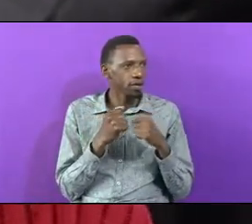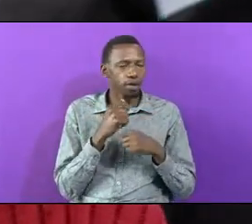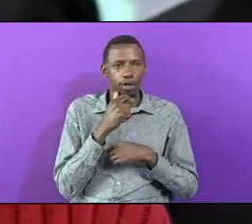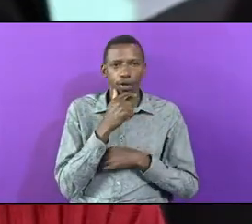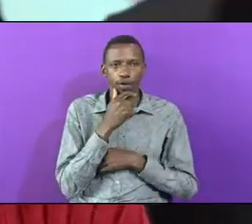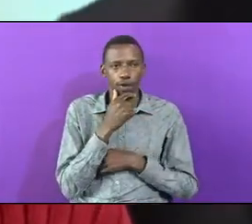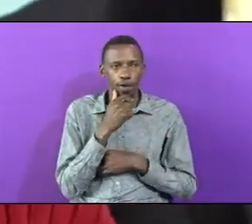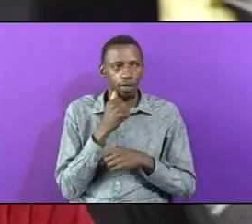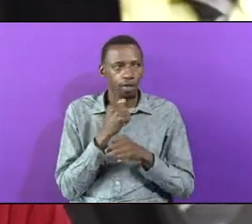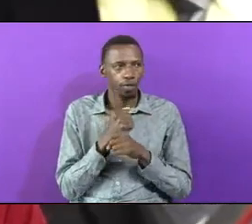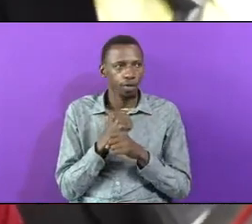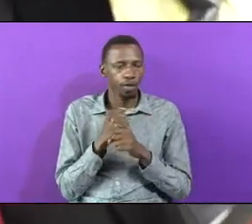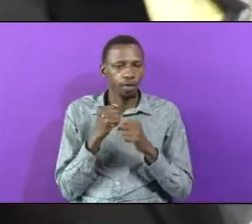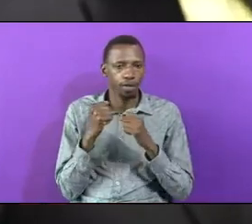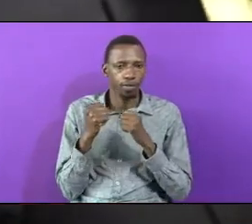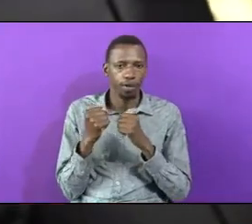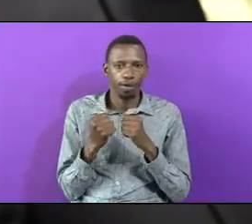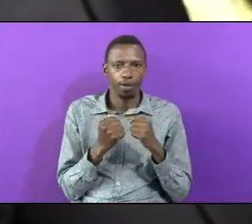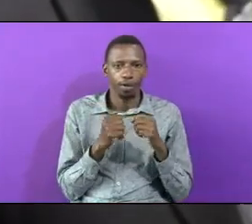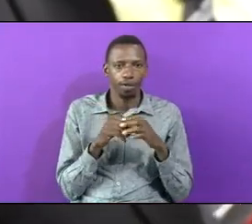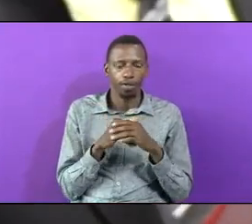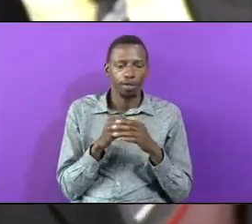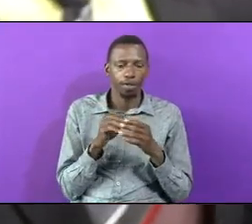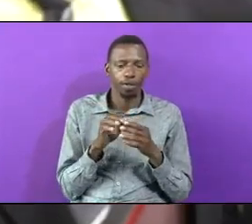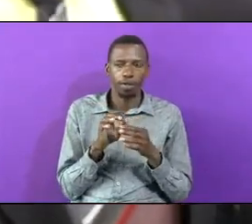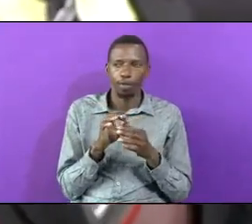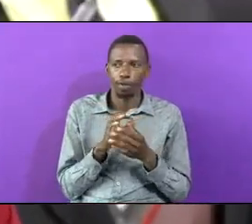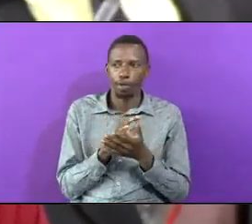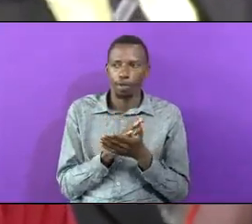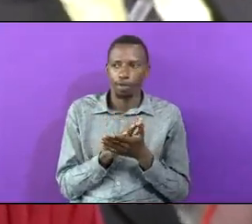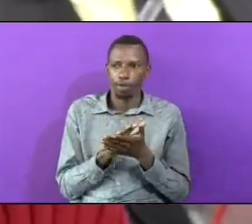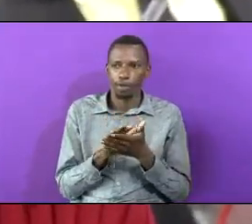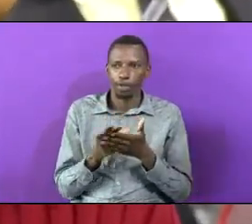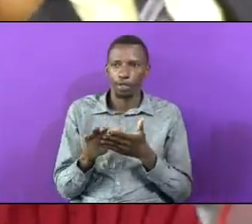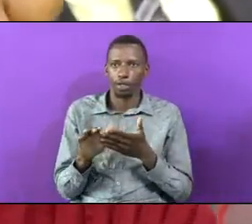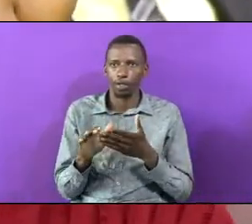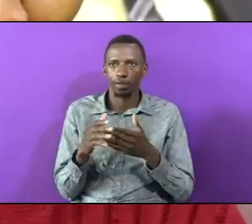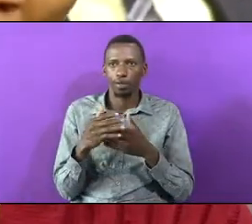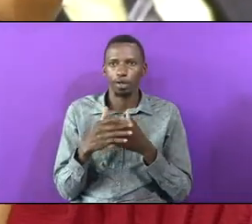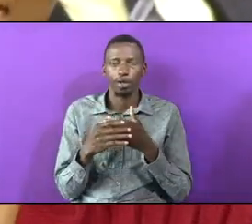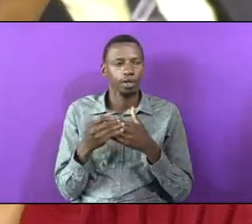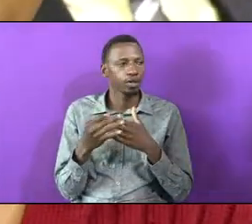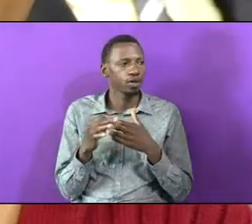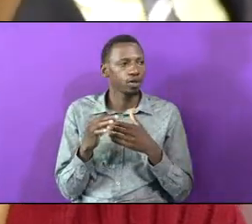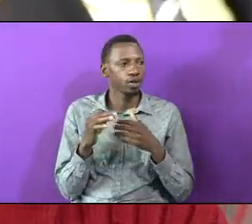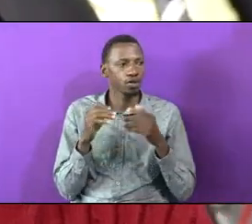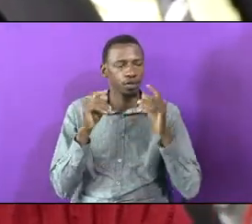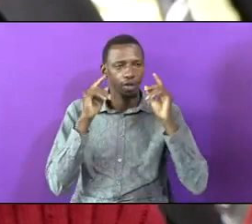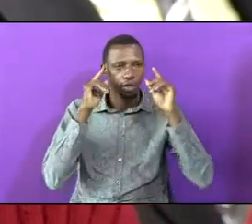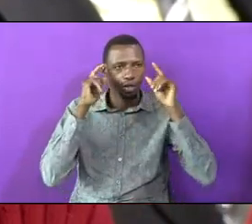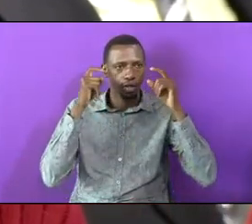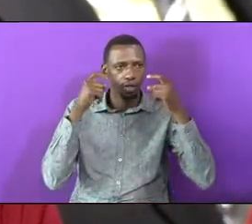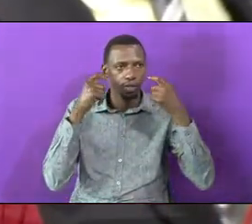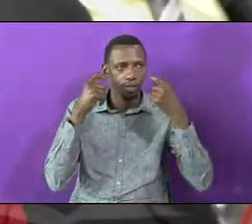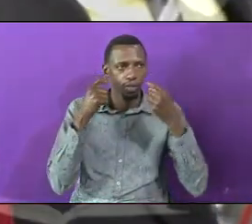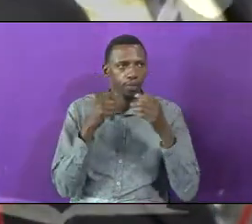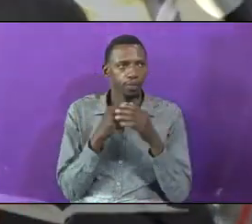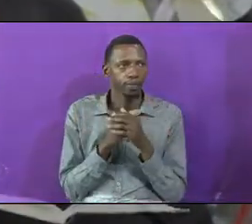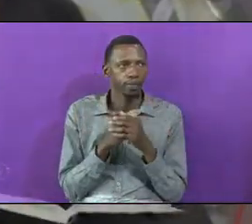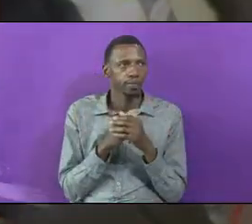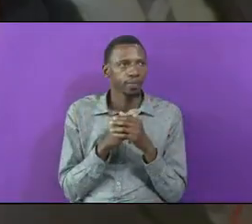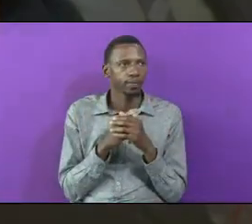Me That My Family May Be Transcend In The Precious Blood Of The Would